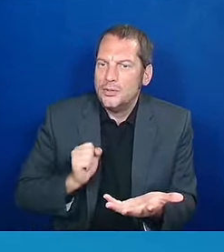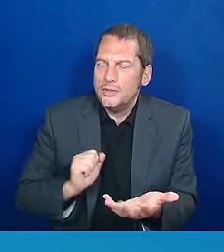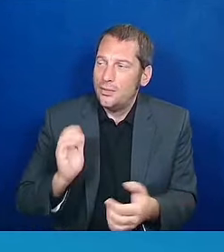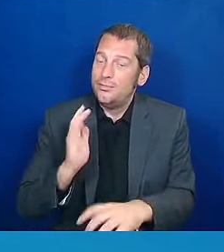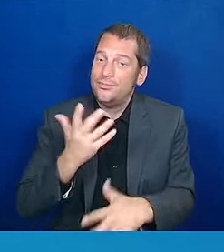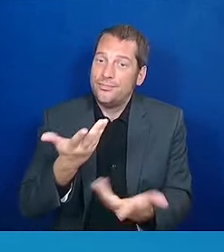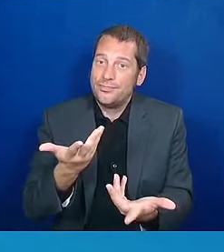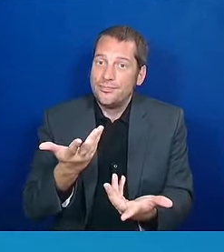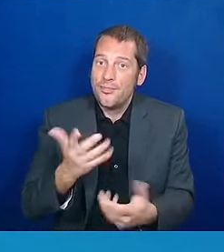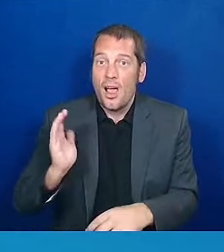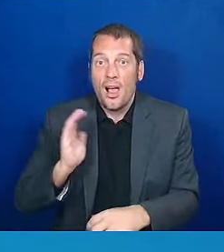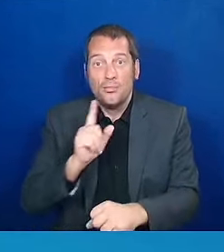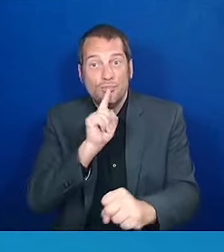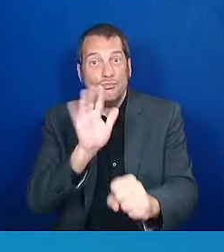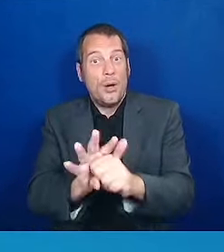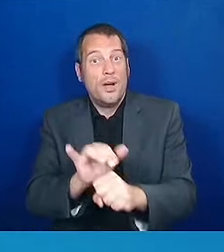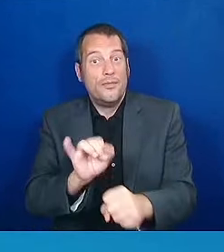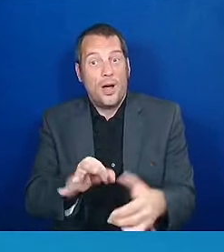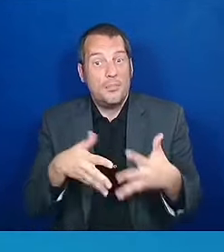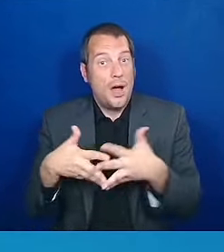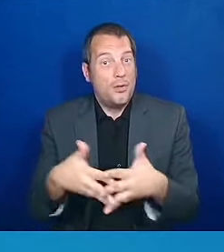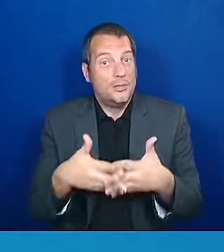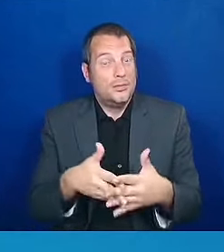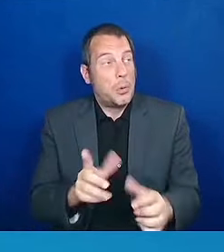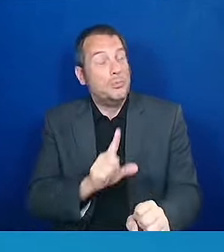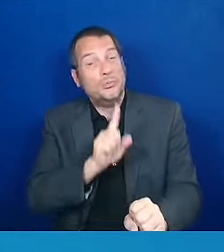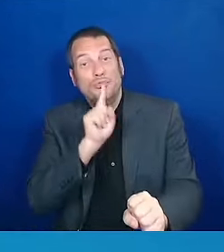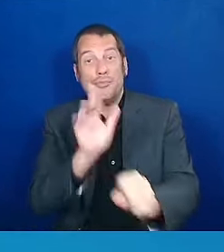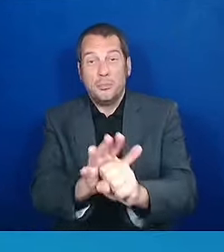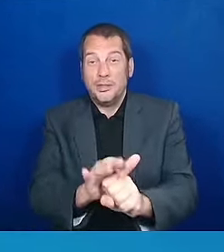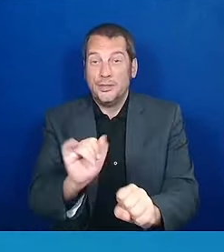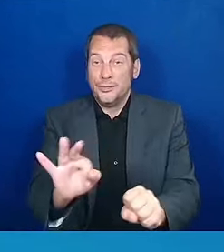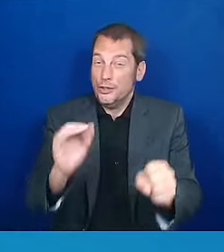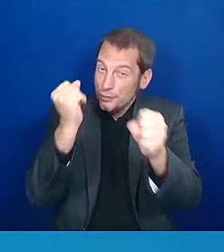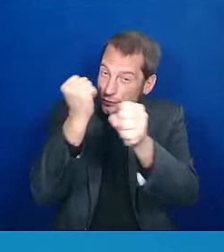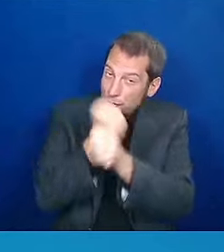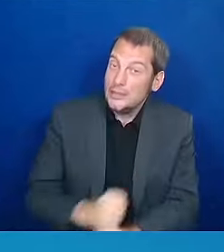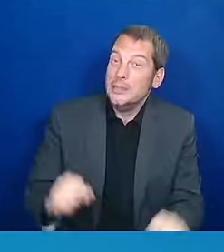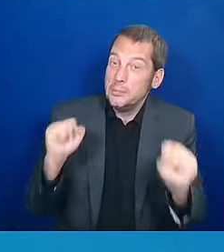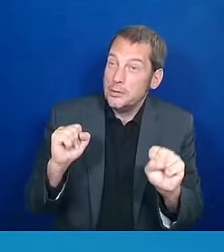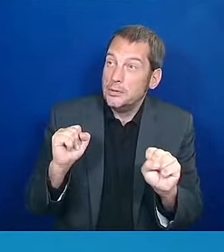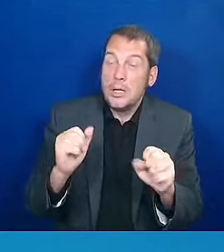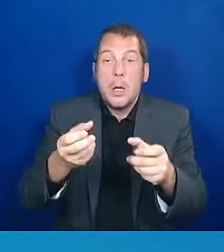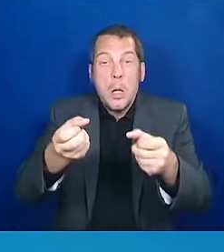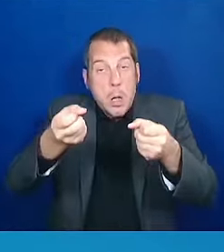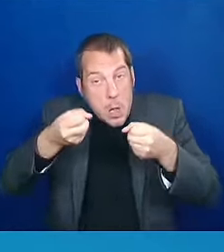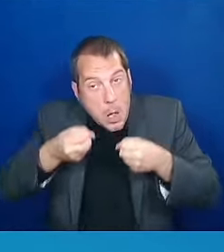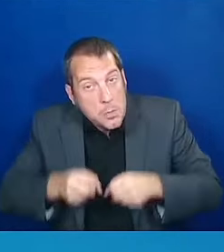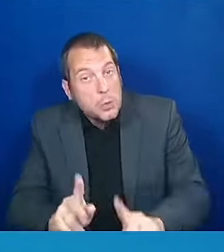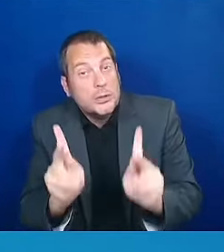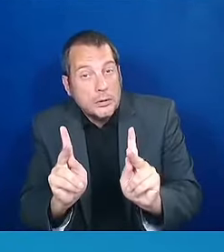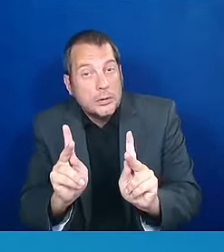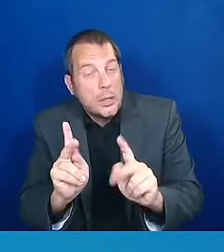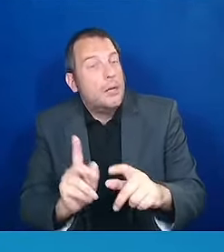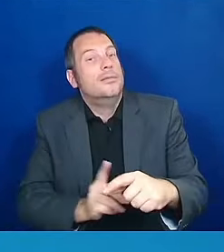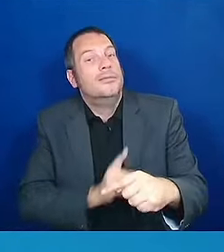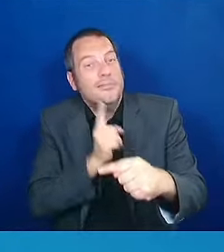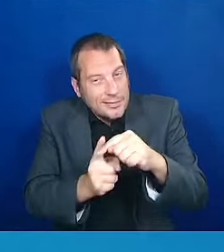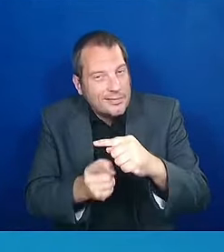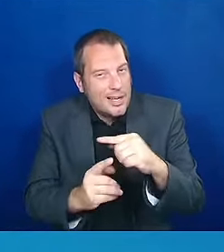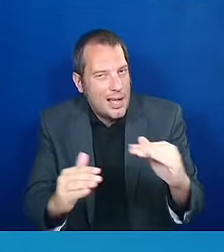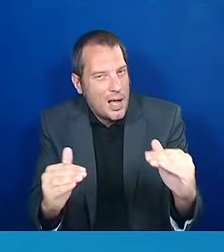promise of freedom, opportunity, and equality for all people.